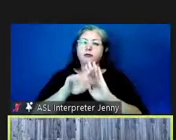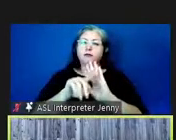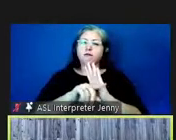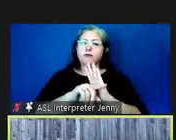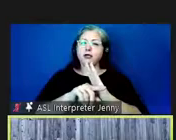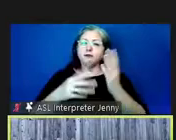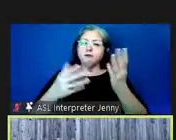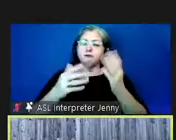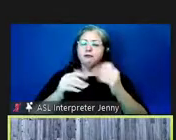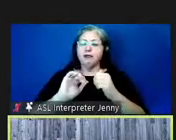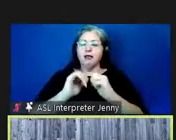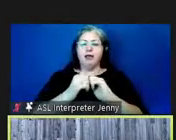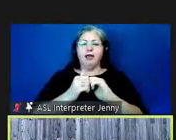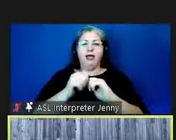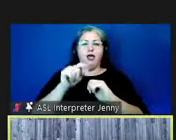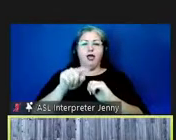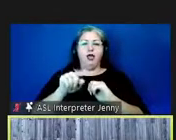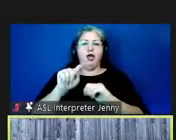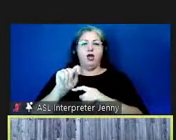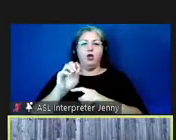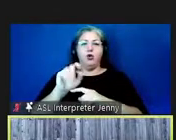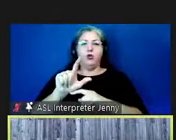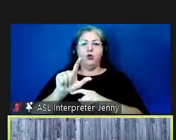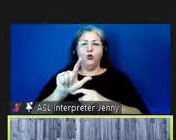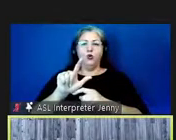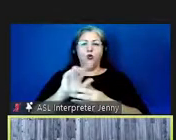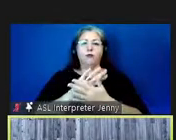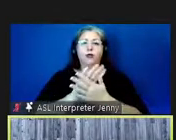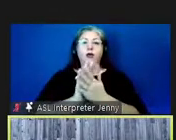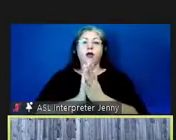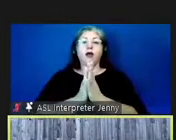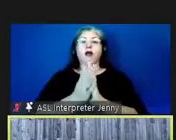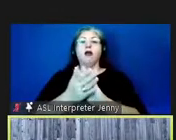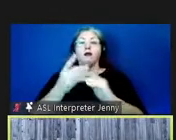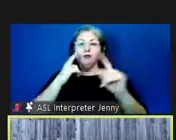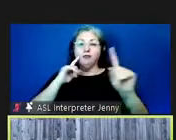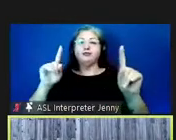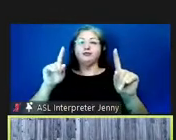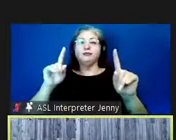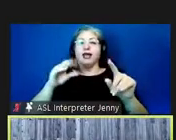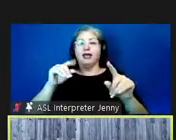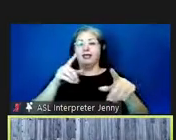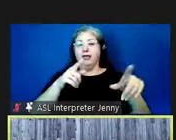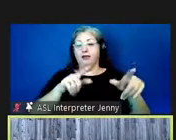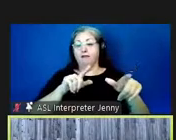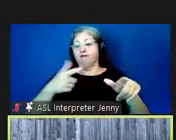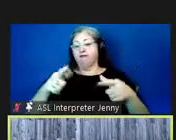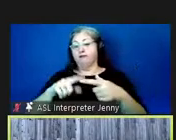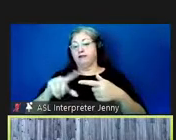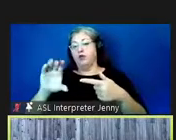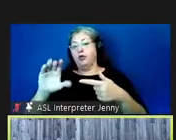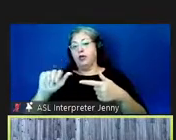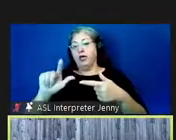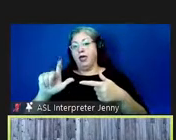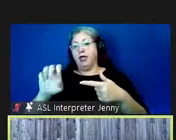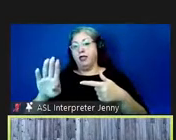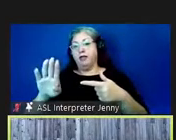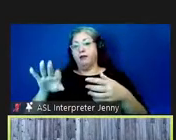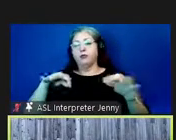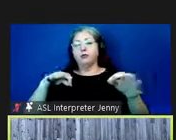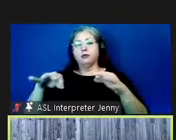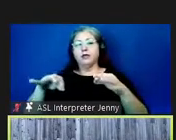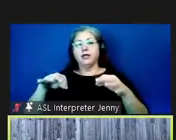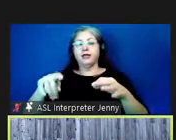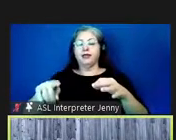on how this uh tool came to be and then caleb is going to take over with an introduction to